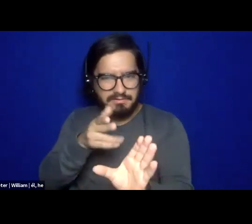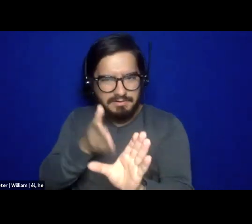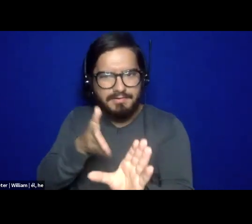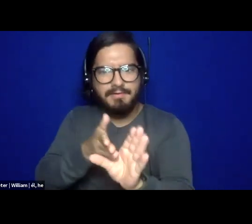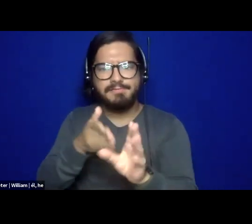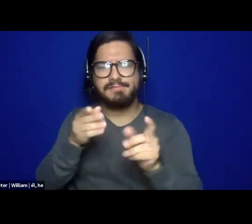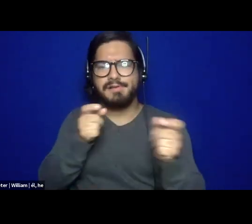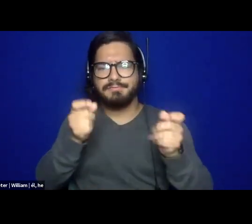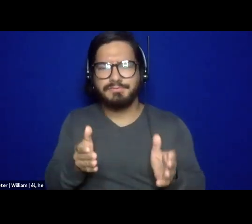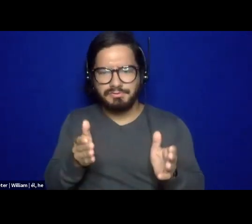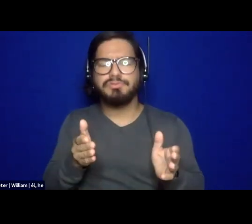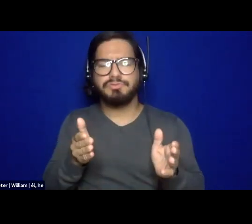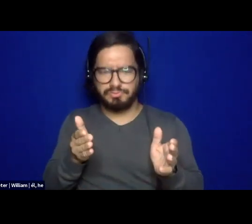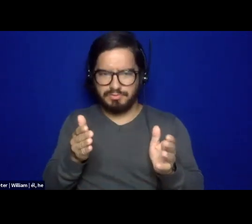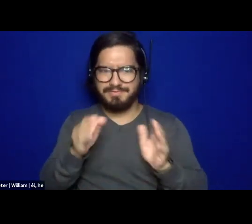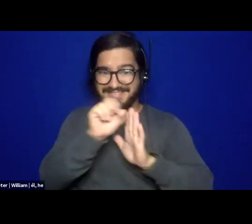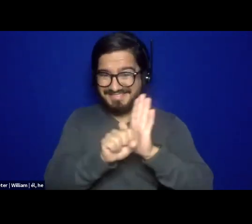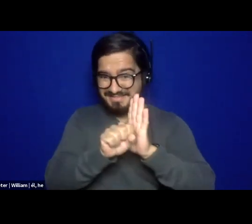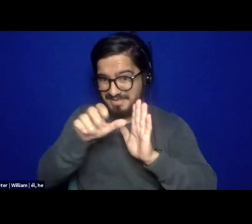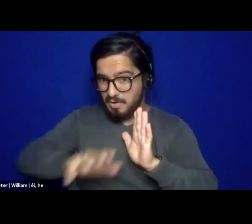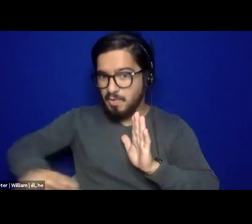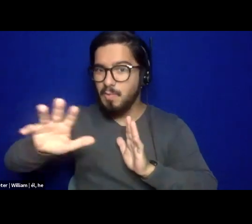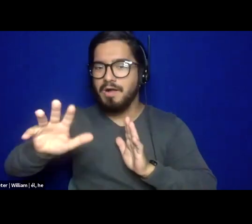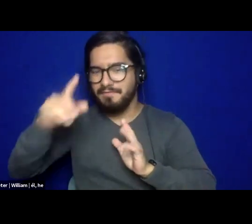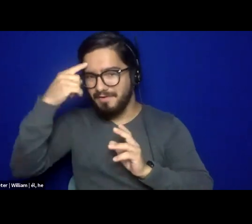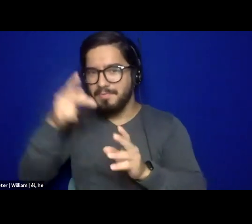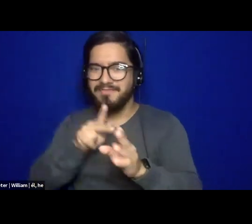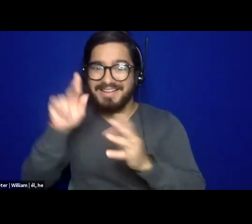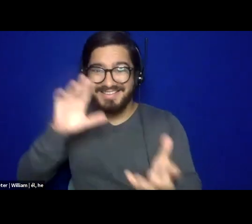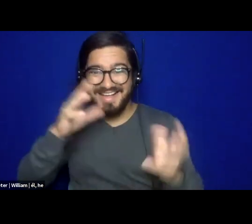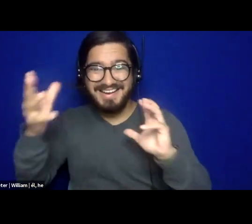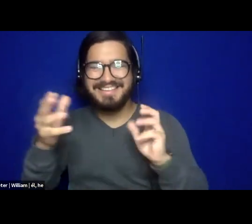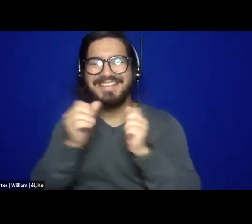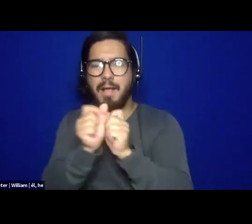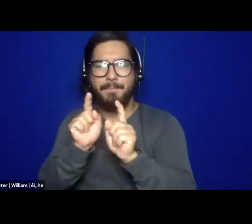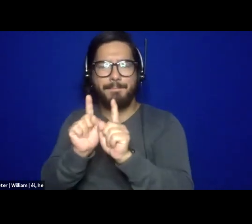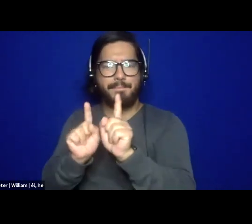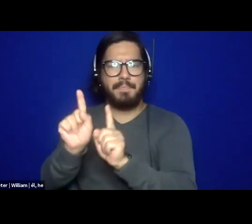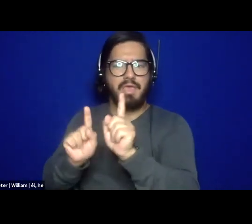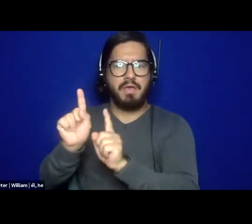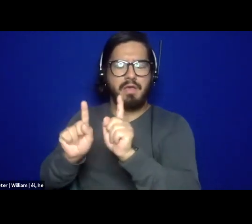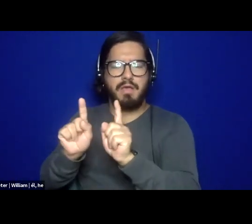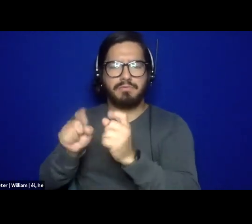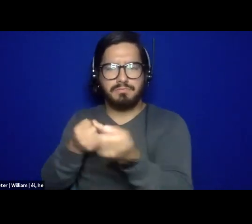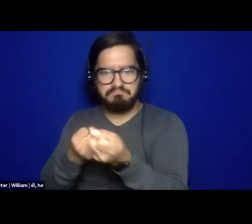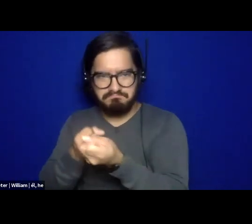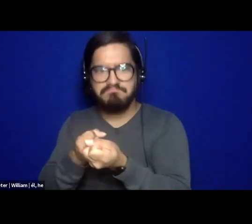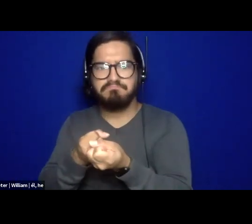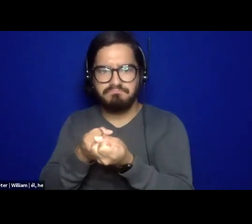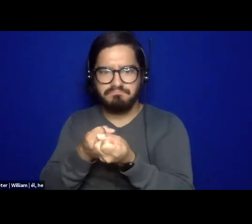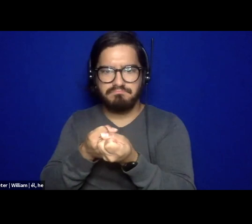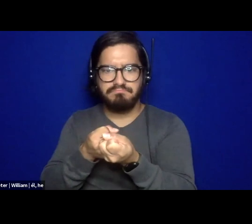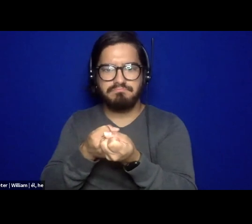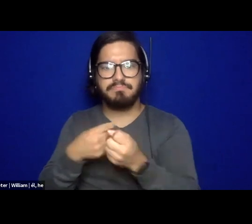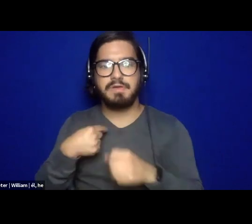crisis and peer support lines here. And my beliefs around sort of abolition don't always line up